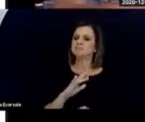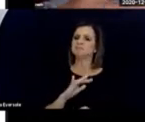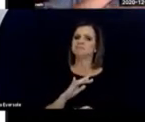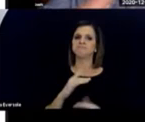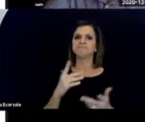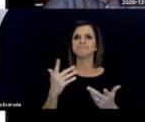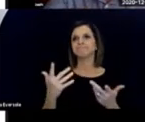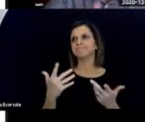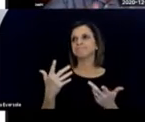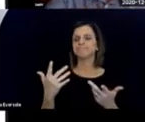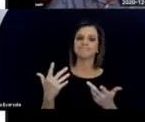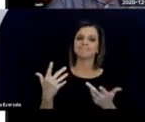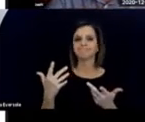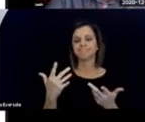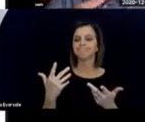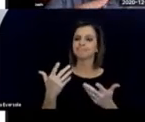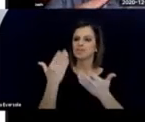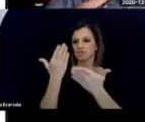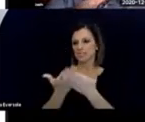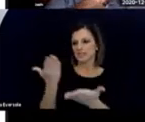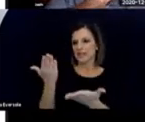a very nice, um,